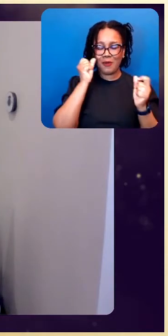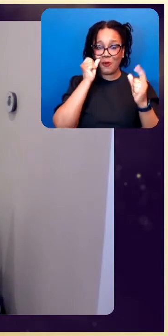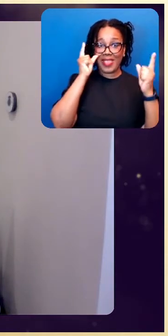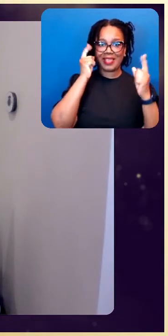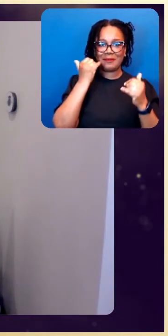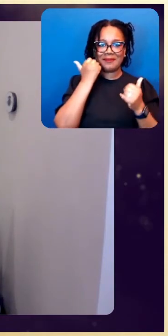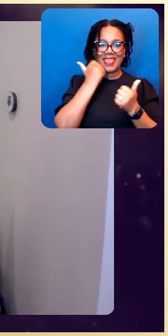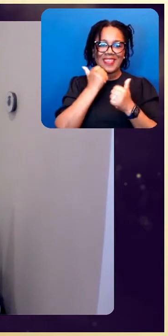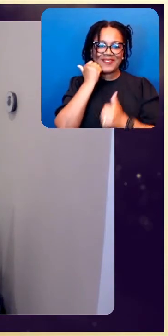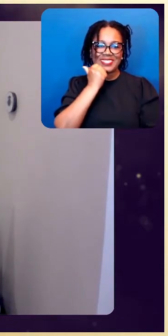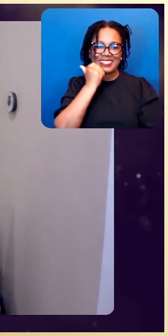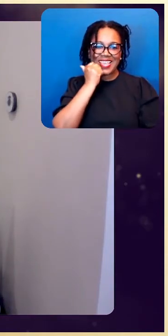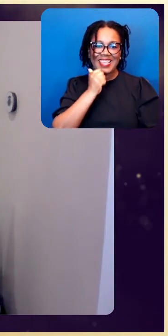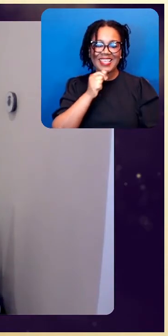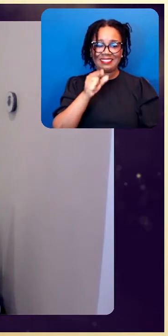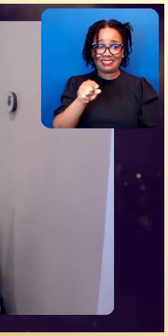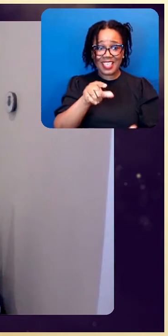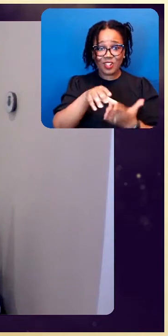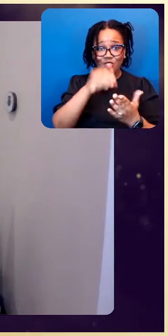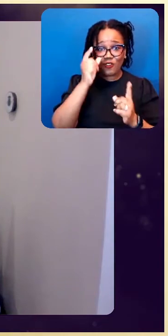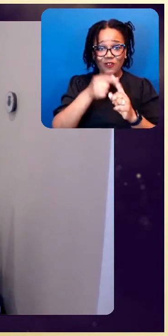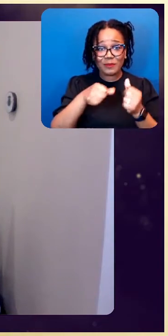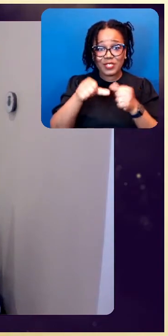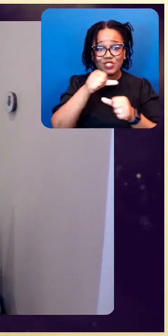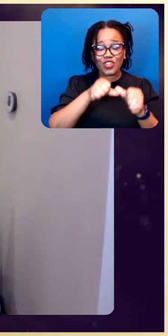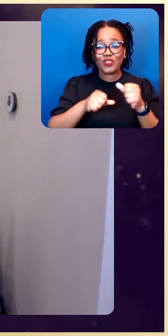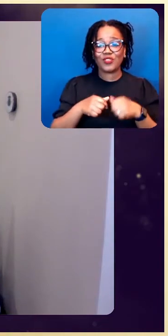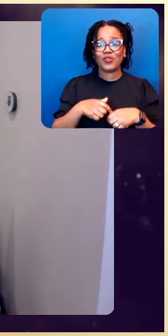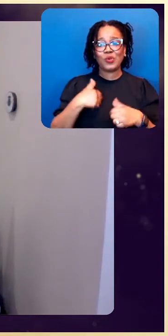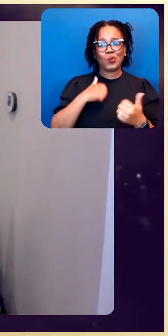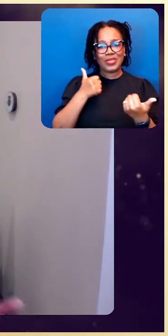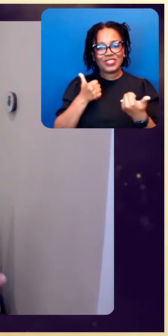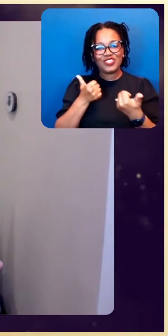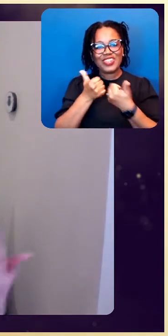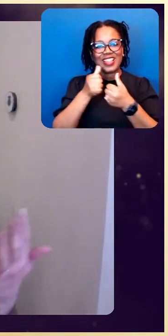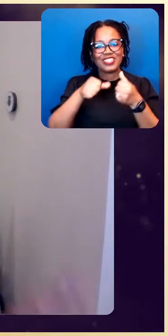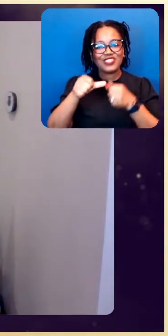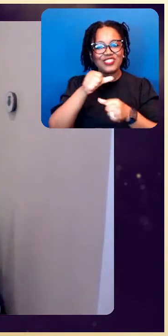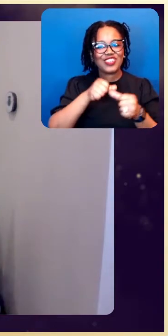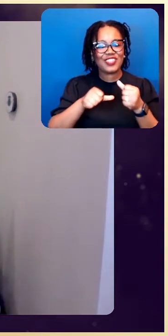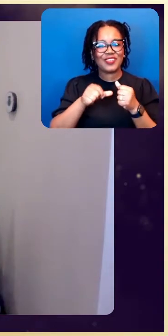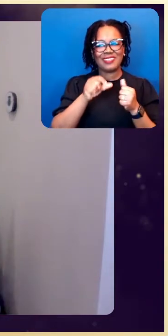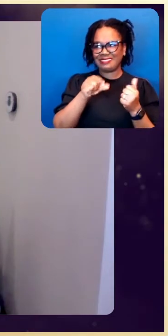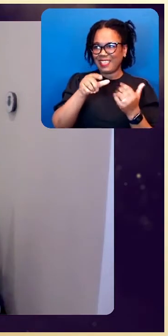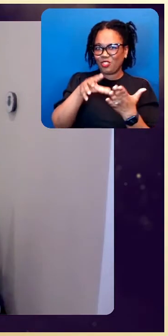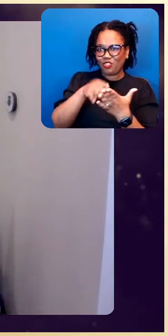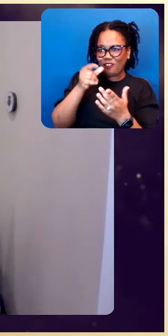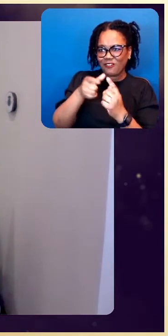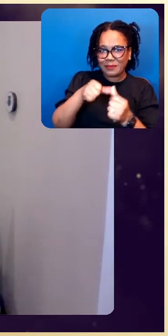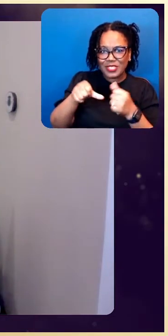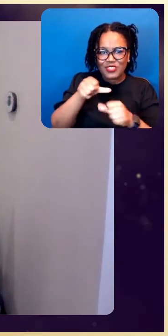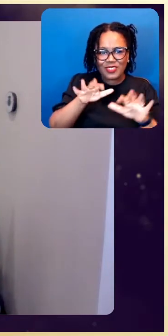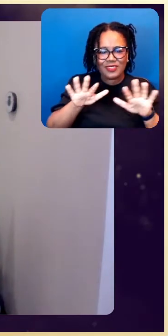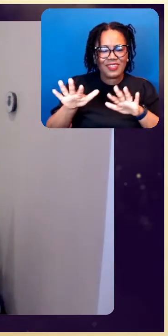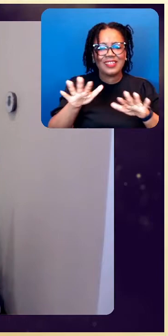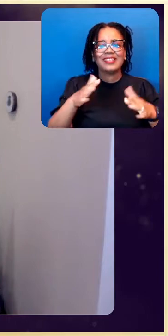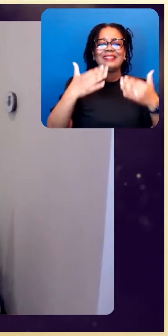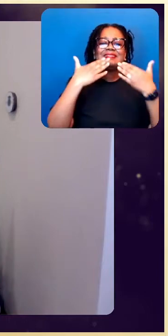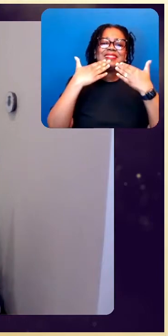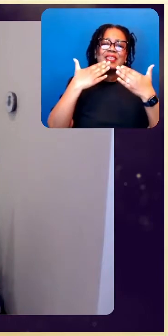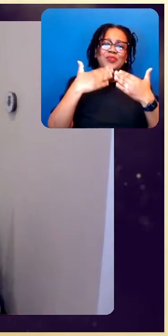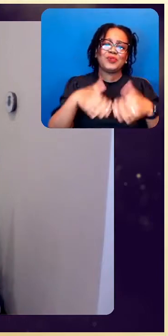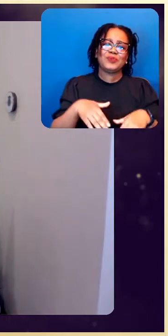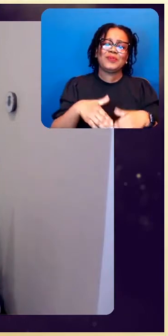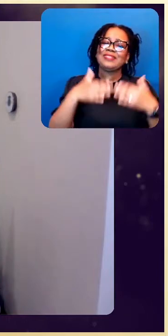other each day. We challenge each other, and we learn from each other. So, thank you to all of the educators out there. My biggest